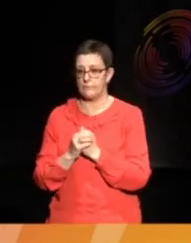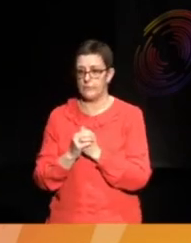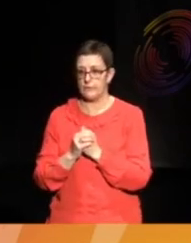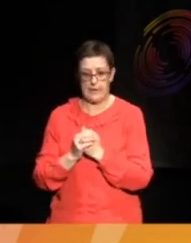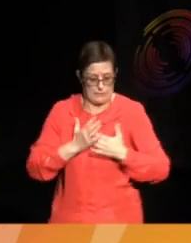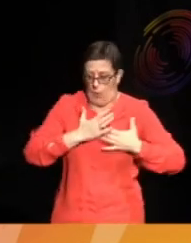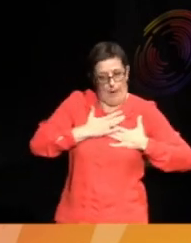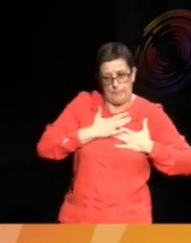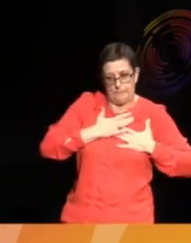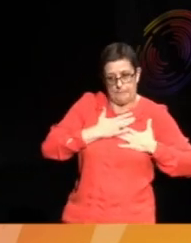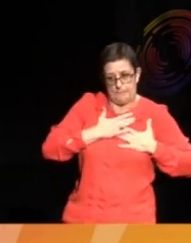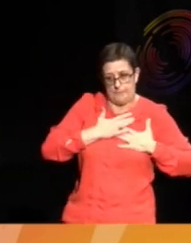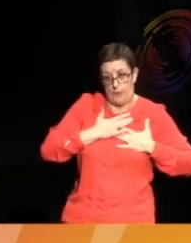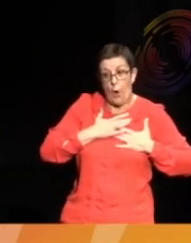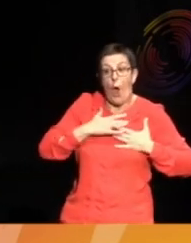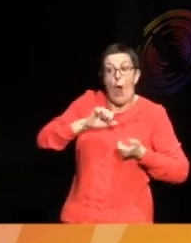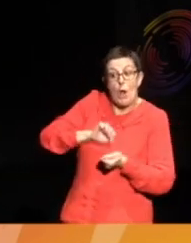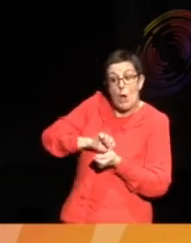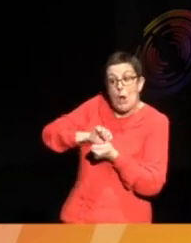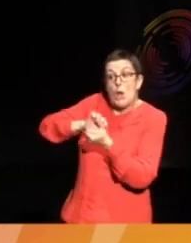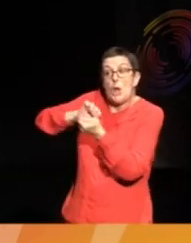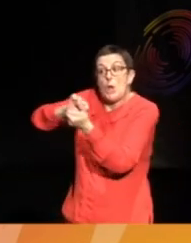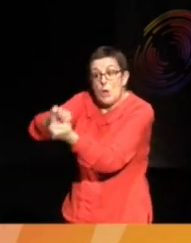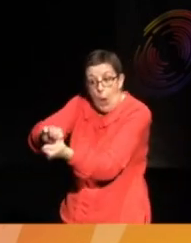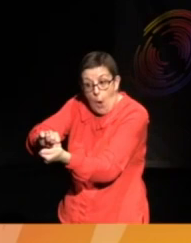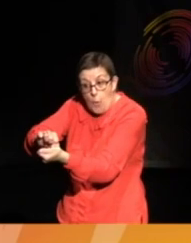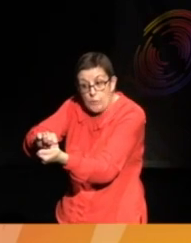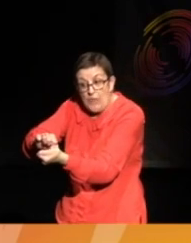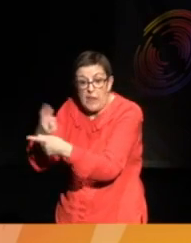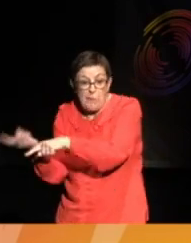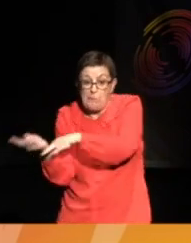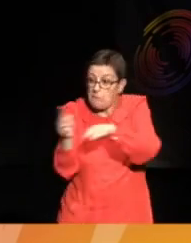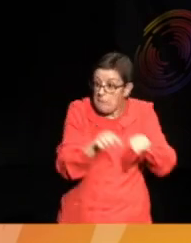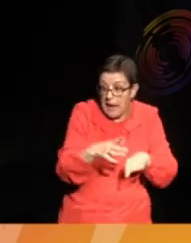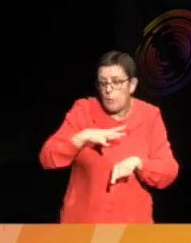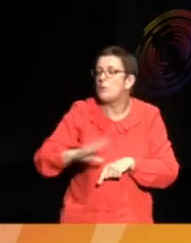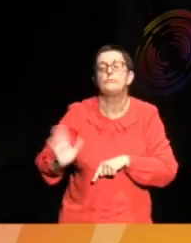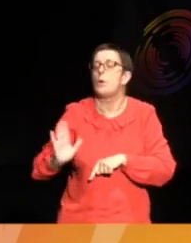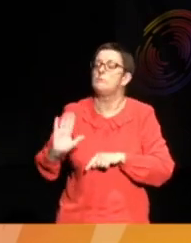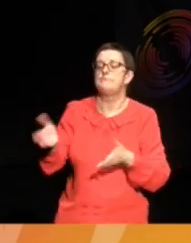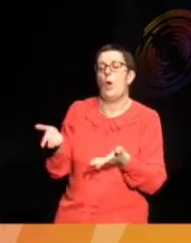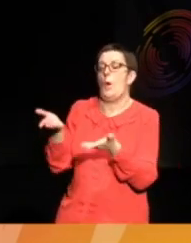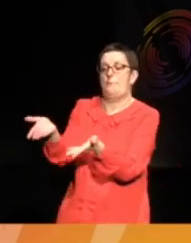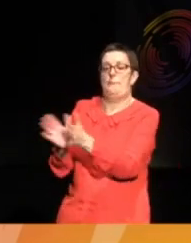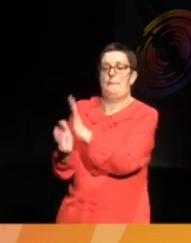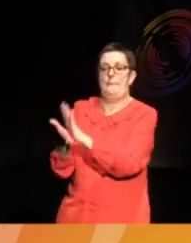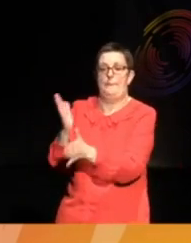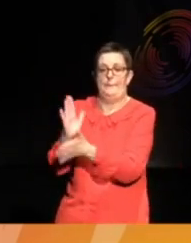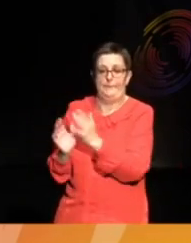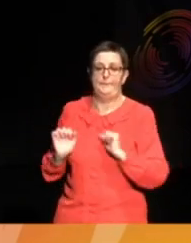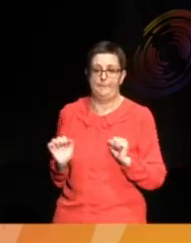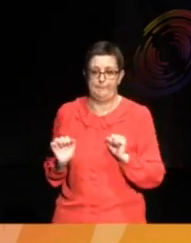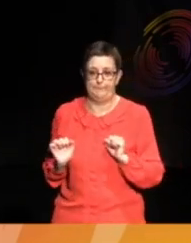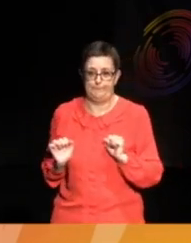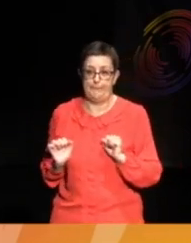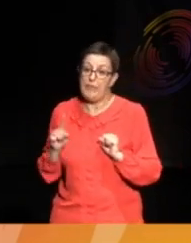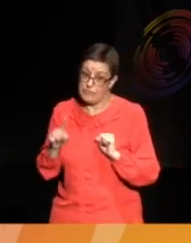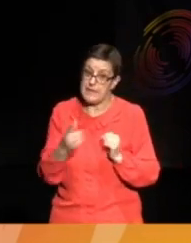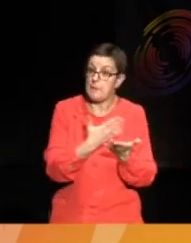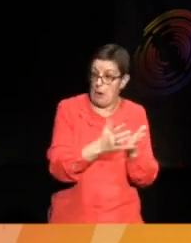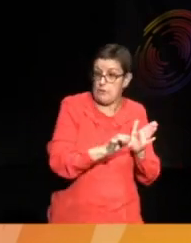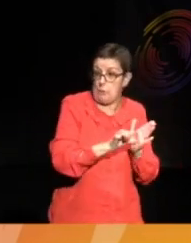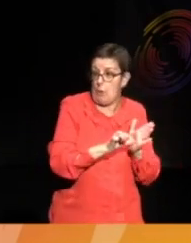Aboriginal communities. It's not us returning with any conditions, because, let's face it, that would be, that's part of the problem.